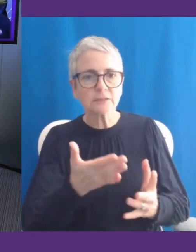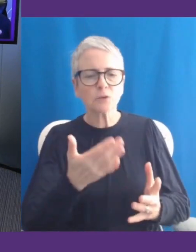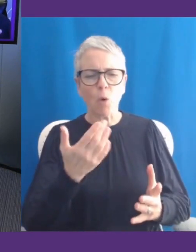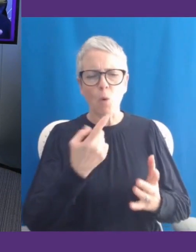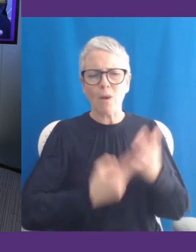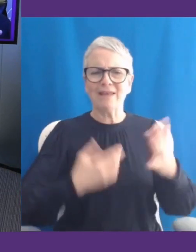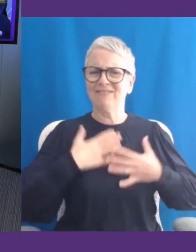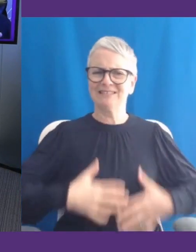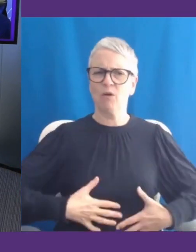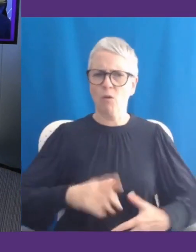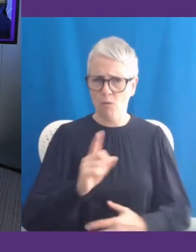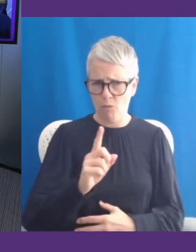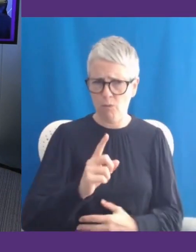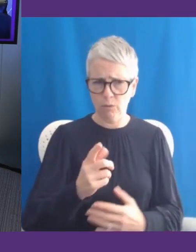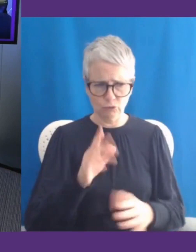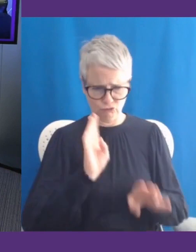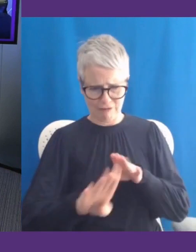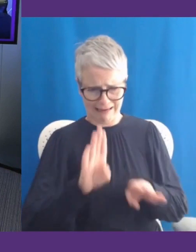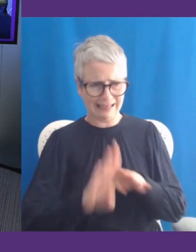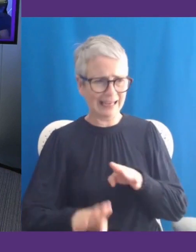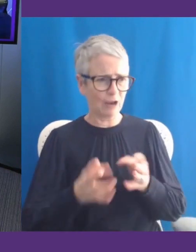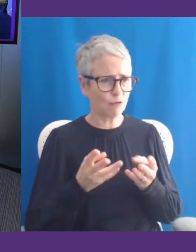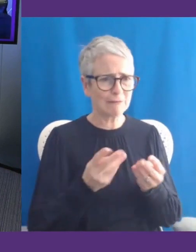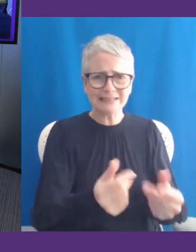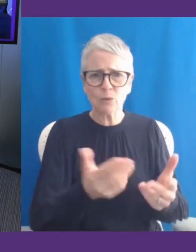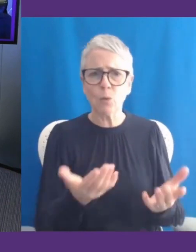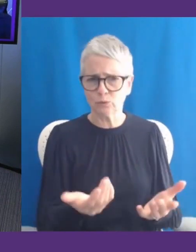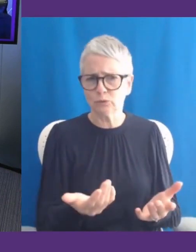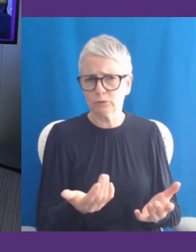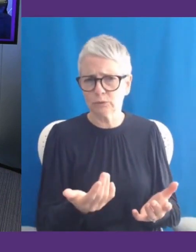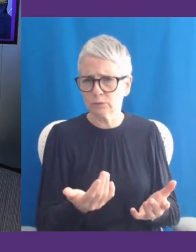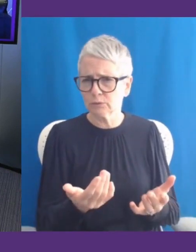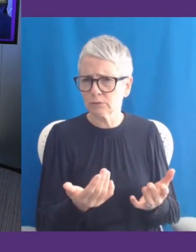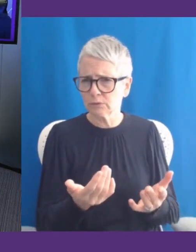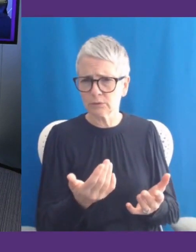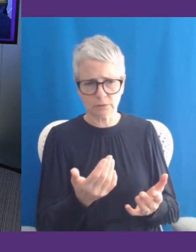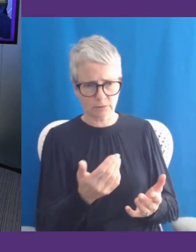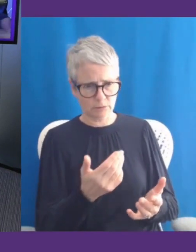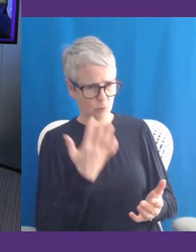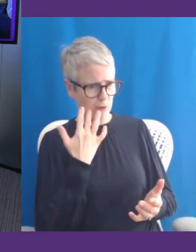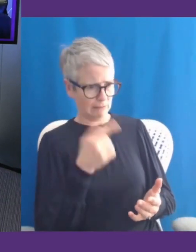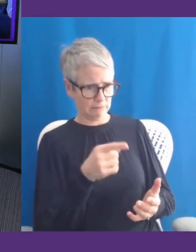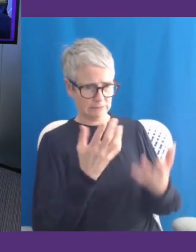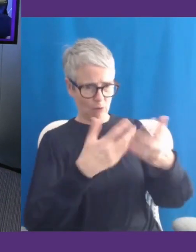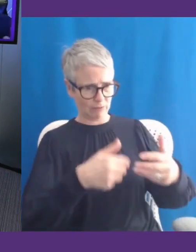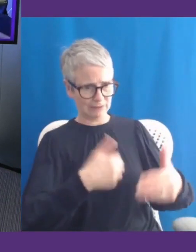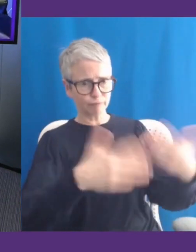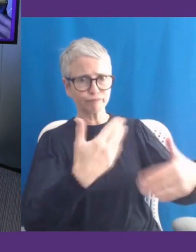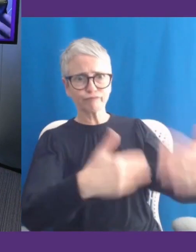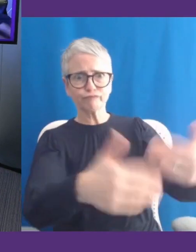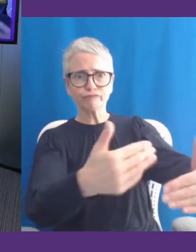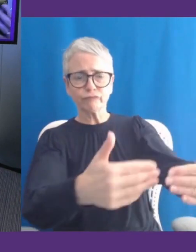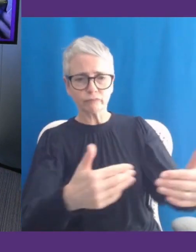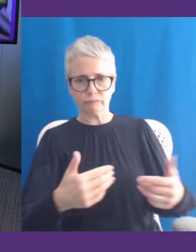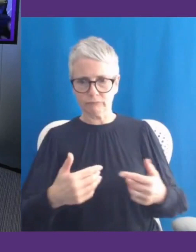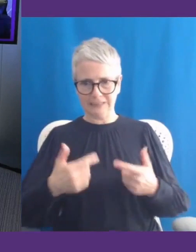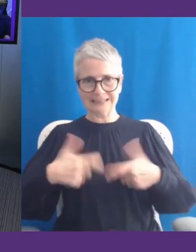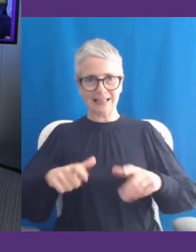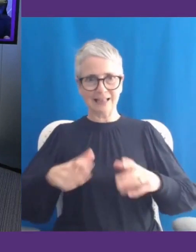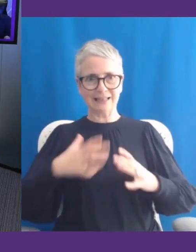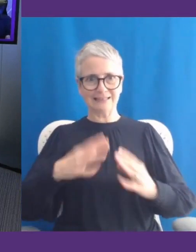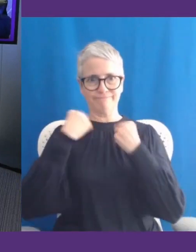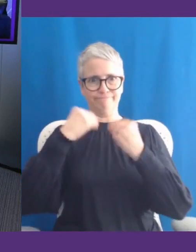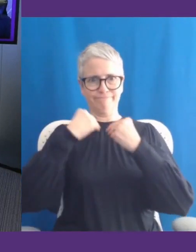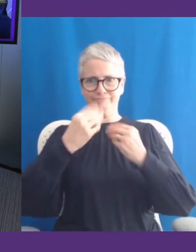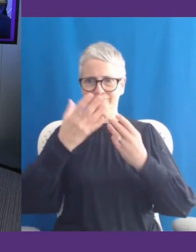resources needed to effectively use what's happening in technology. And the other reality of all the great things that are